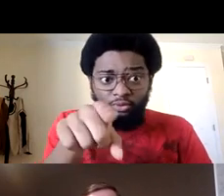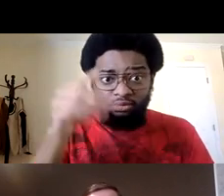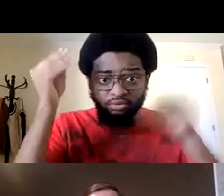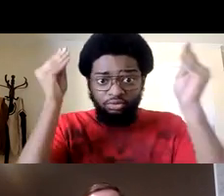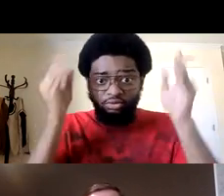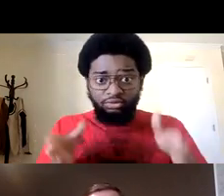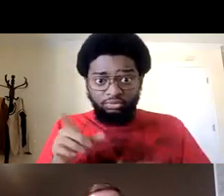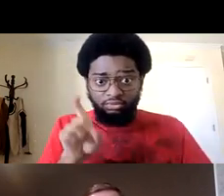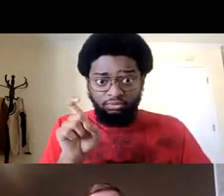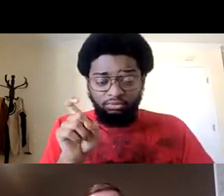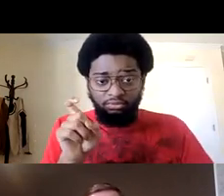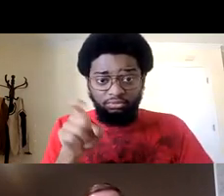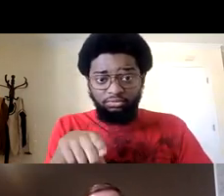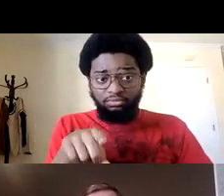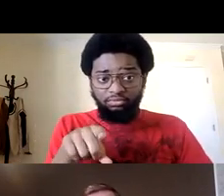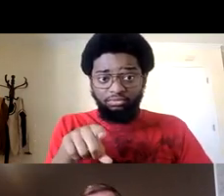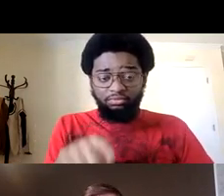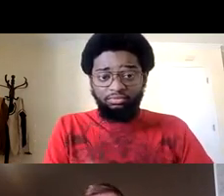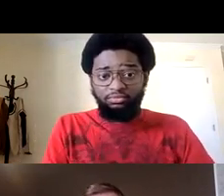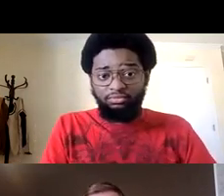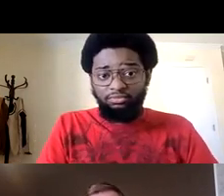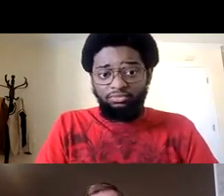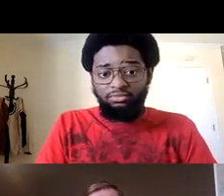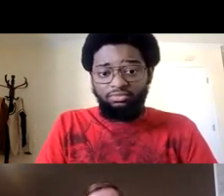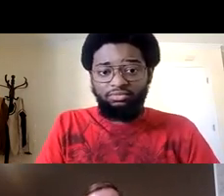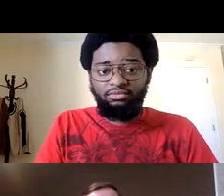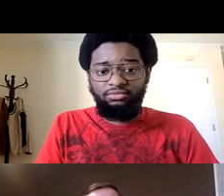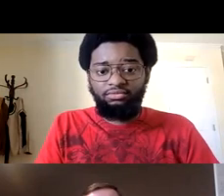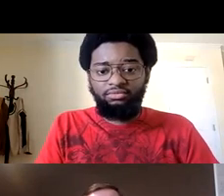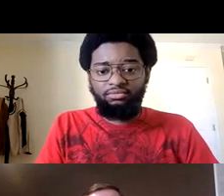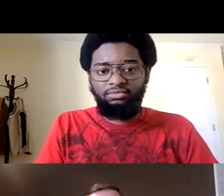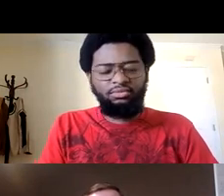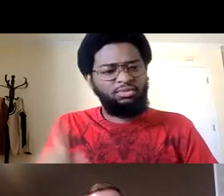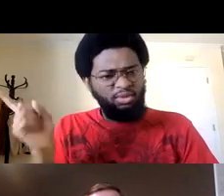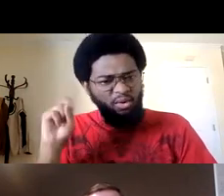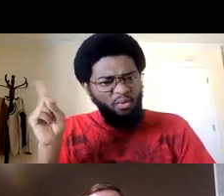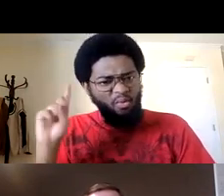teacher are you the teacher are you the teacher